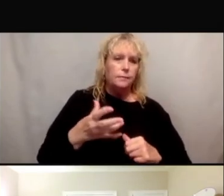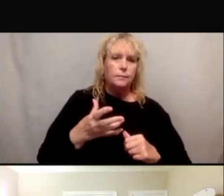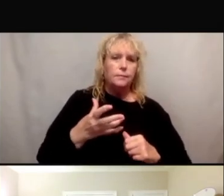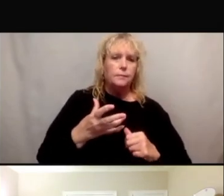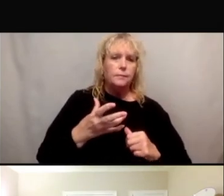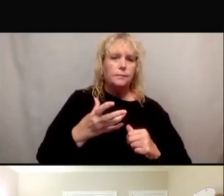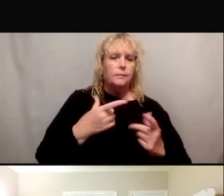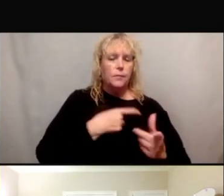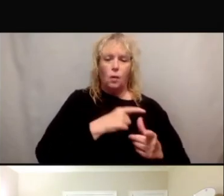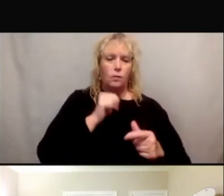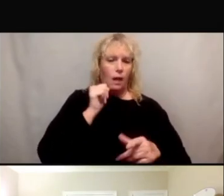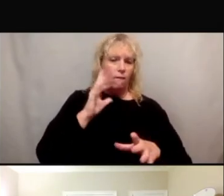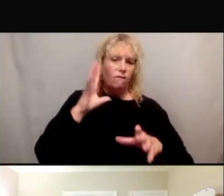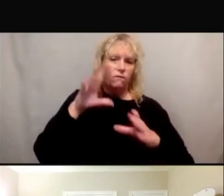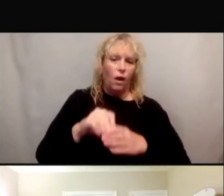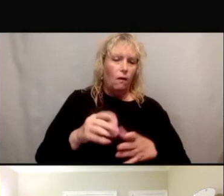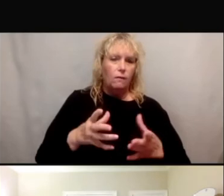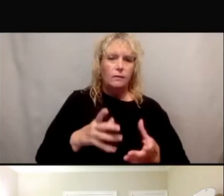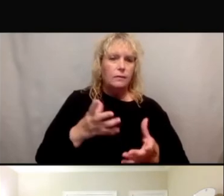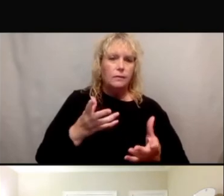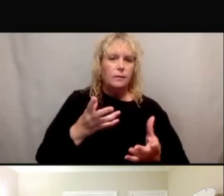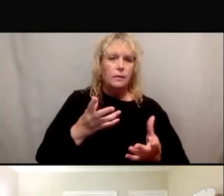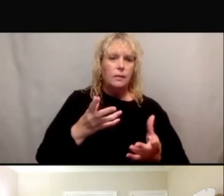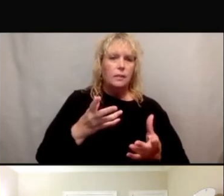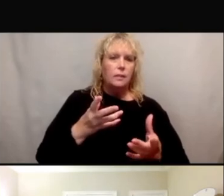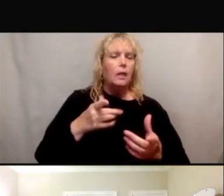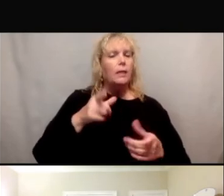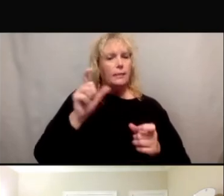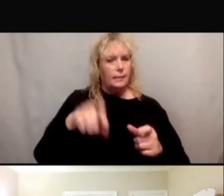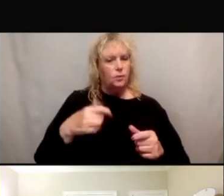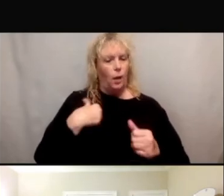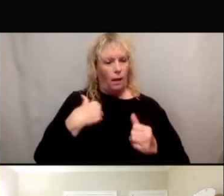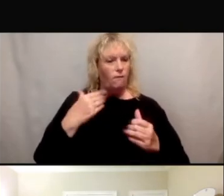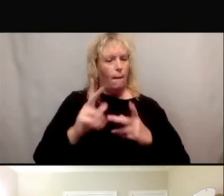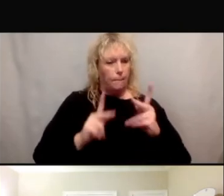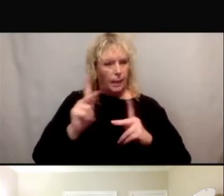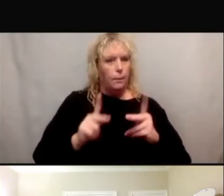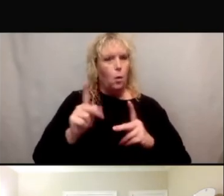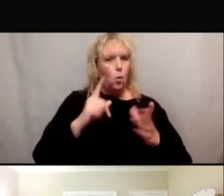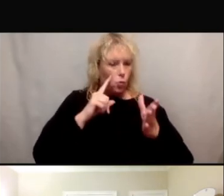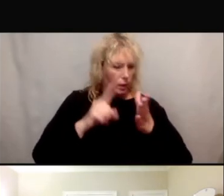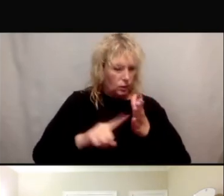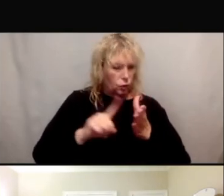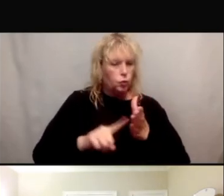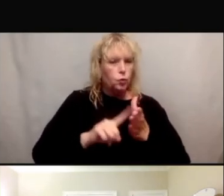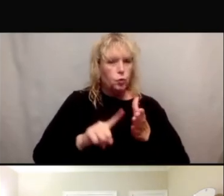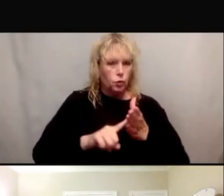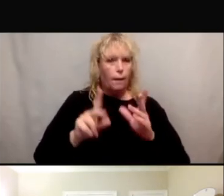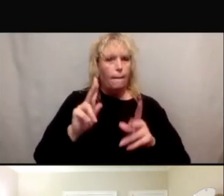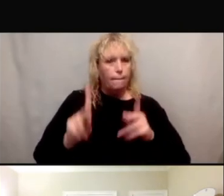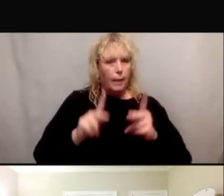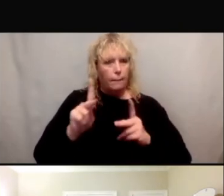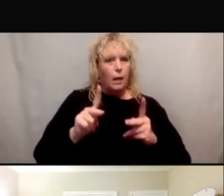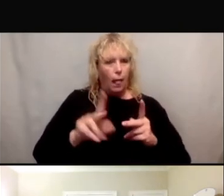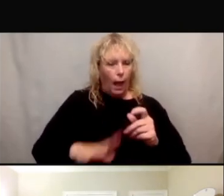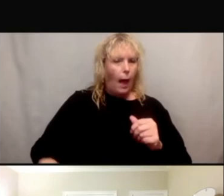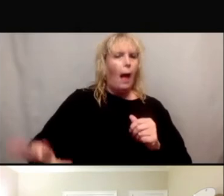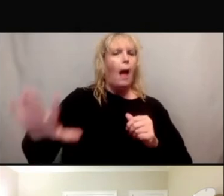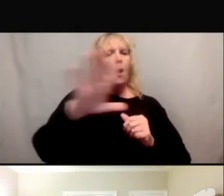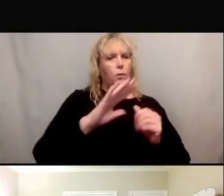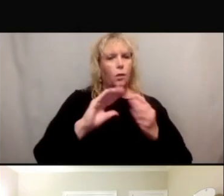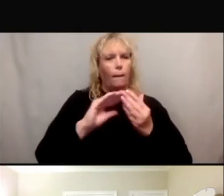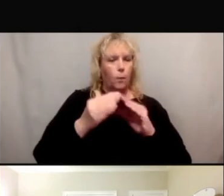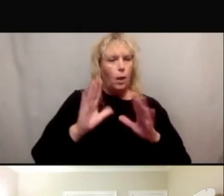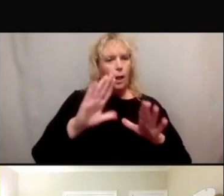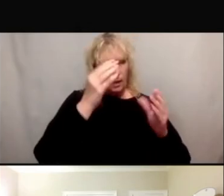having a presence of research and health care professionals, but predominantly research professionals and all sort of out in the community, letting